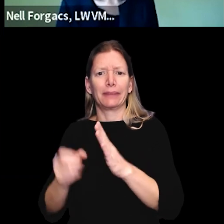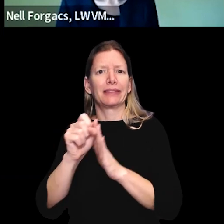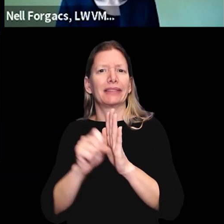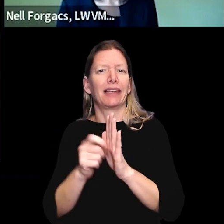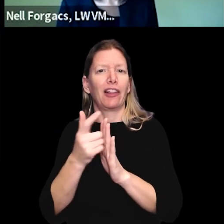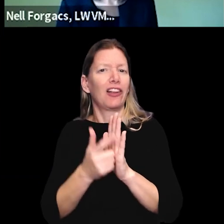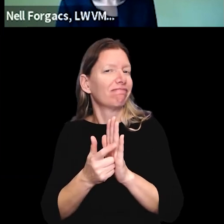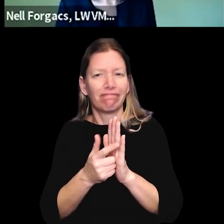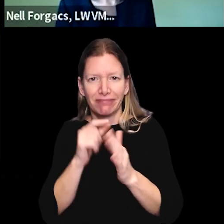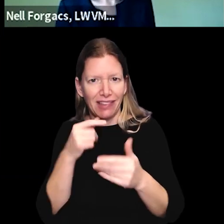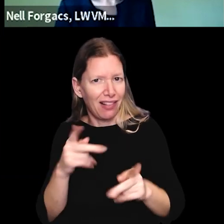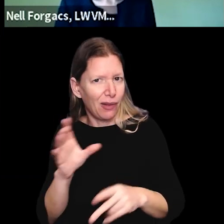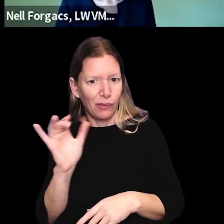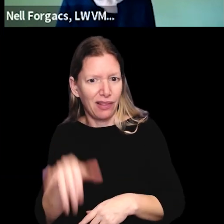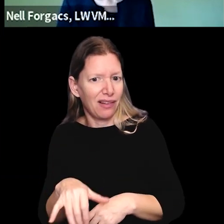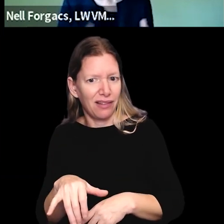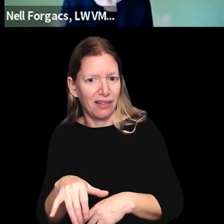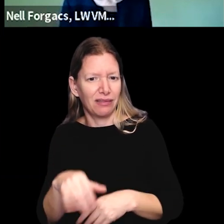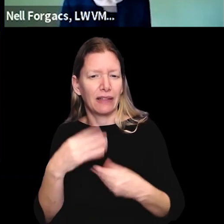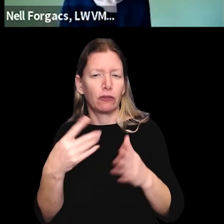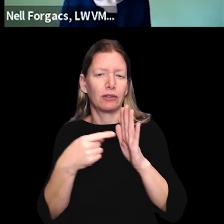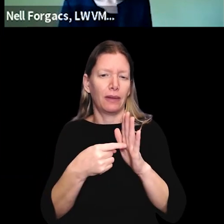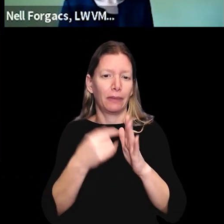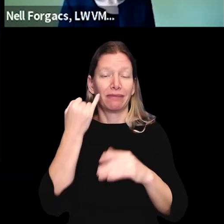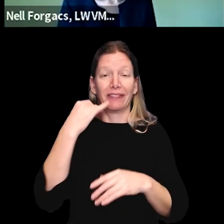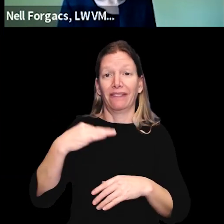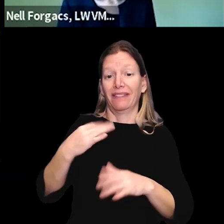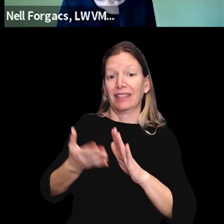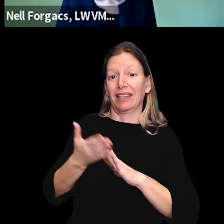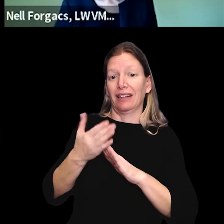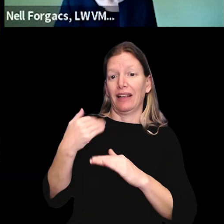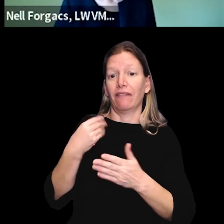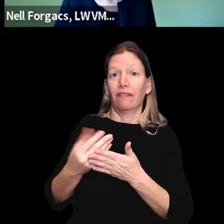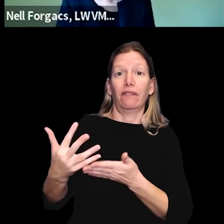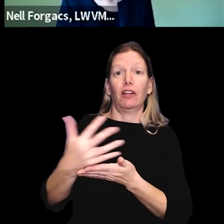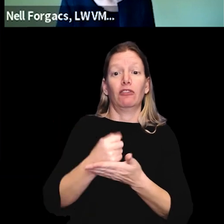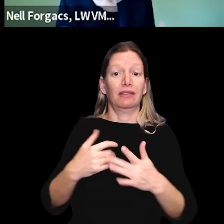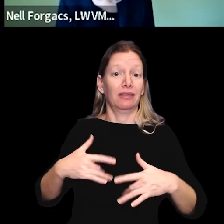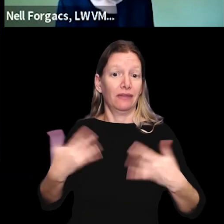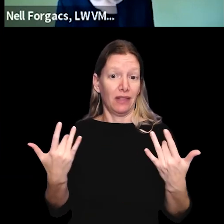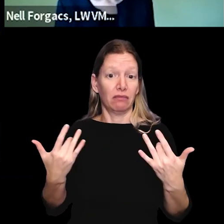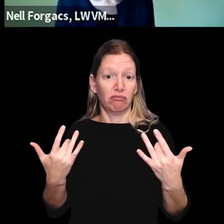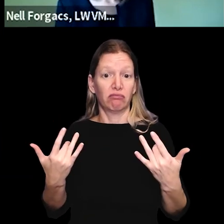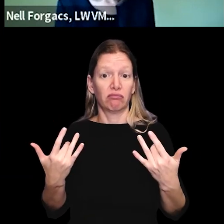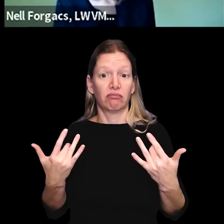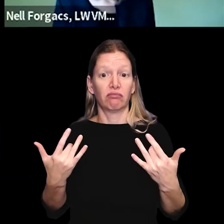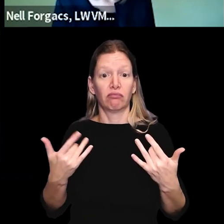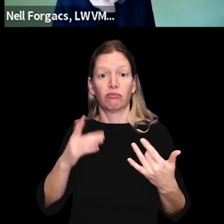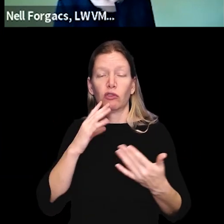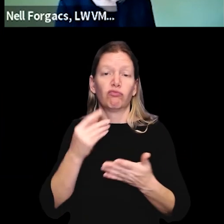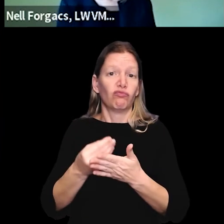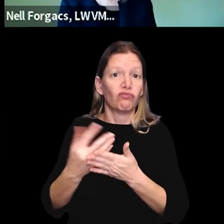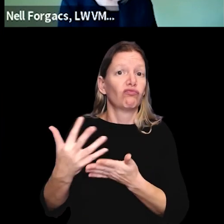are not yet allowed to do this. So to give you an example, if a candidate has a fundraising event